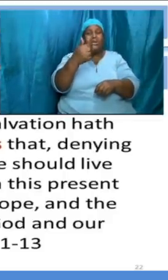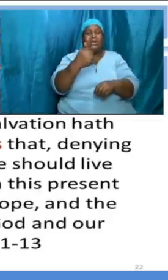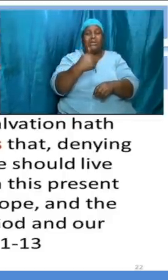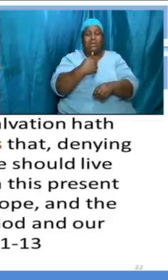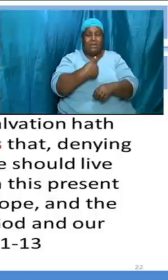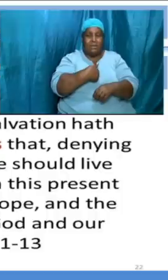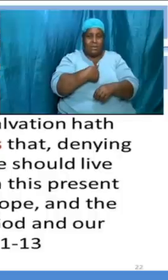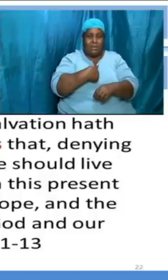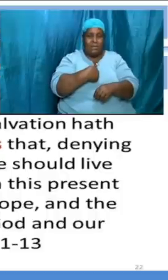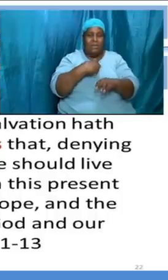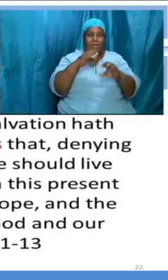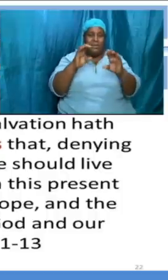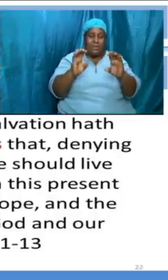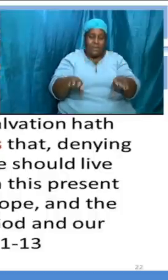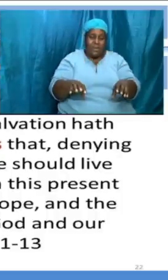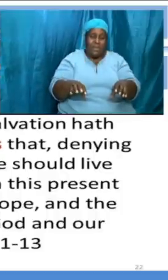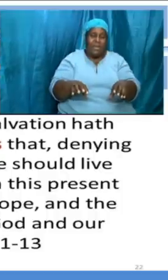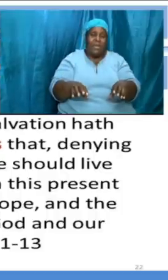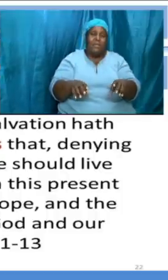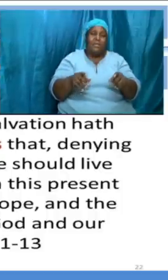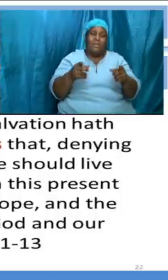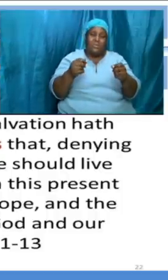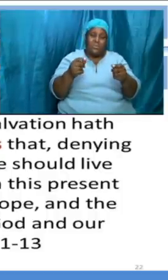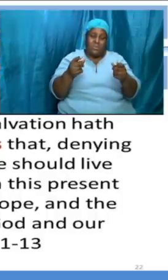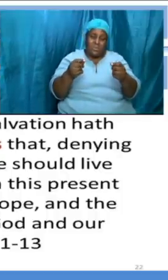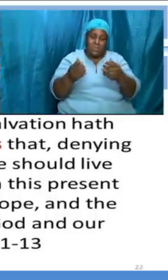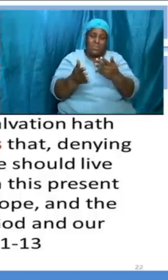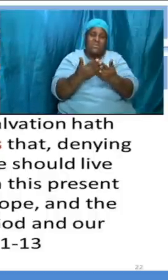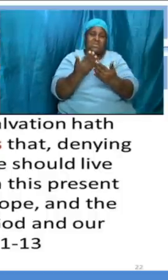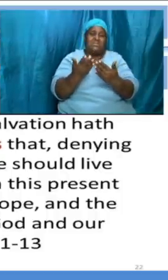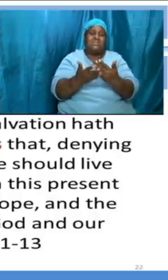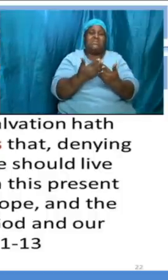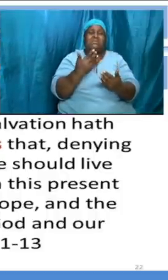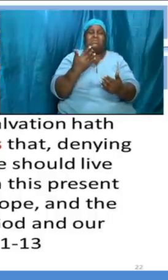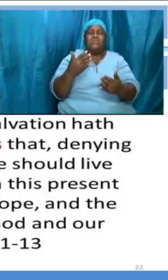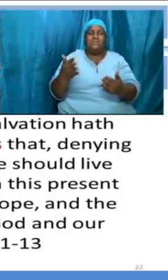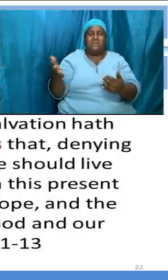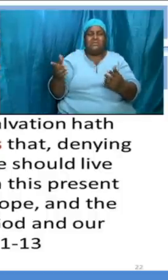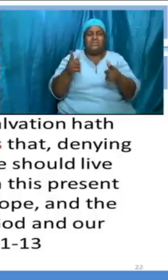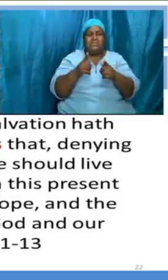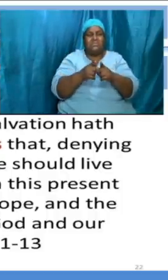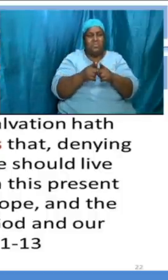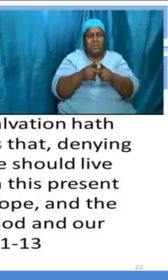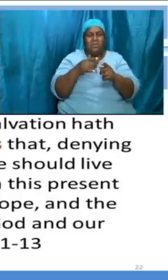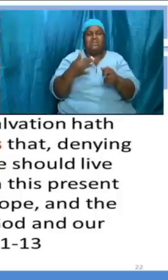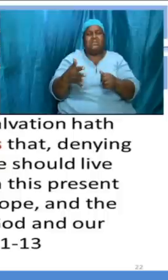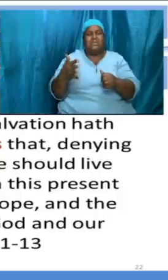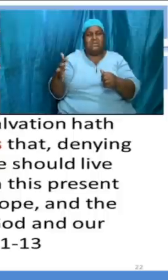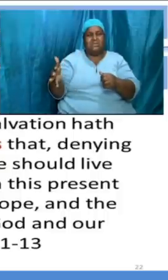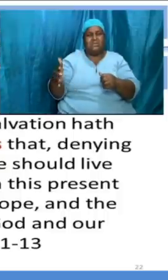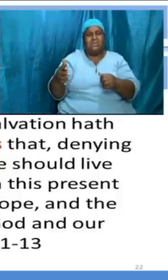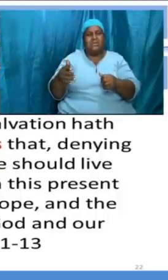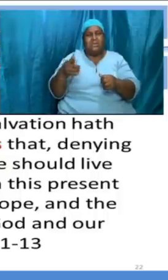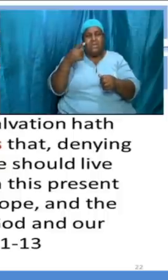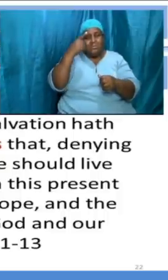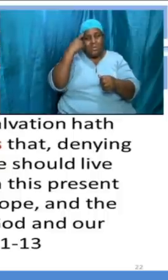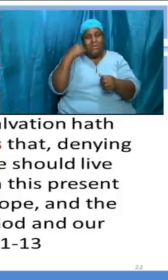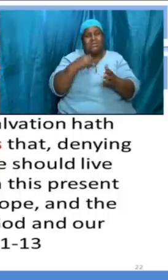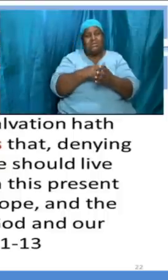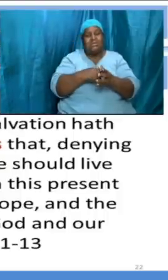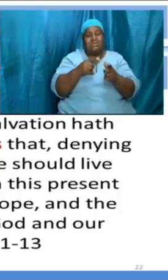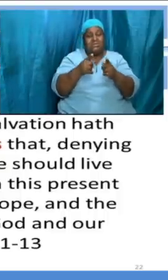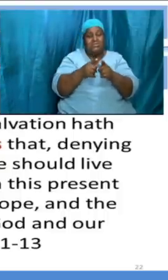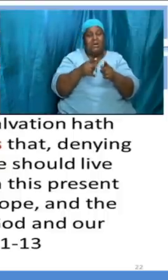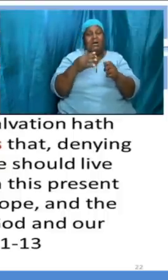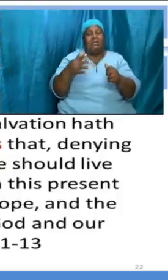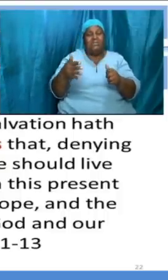do the simple things the small things because it is small things